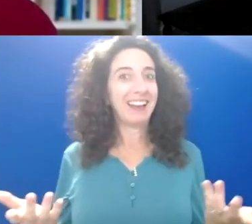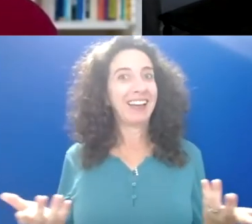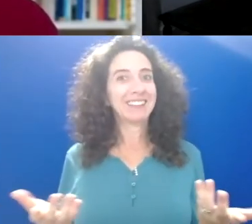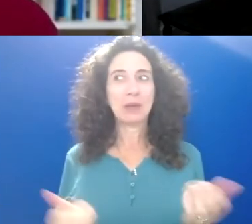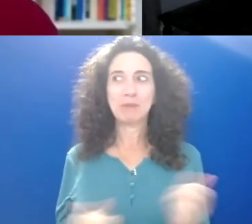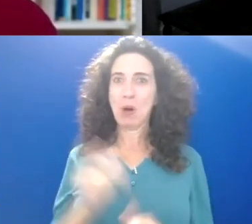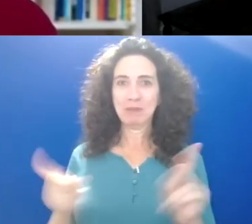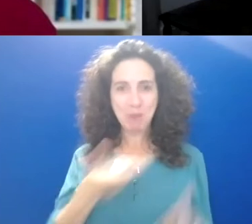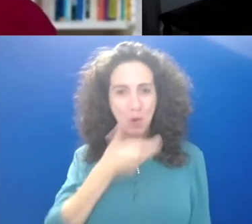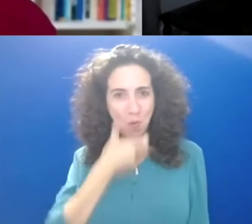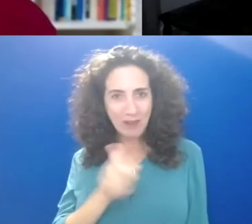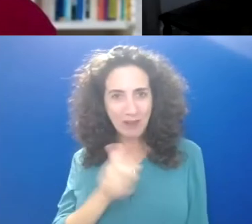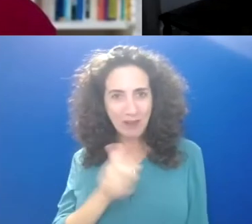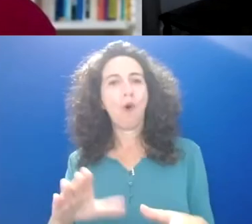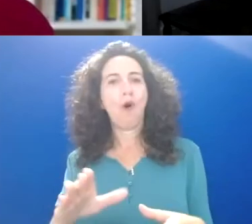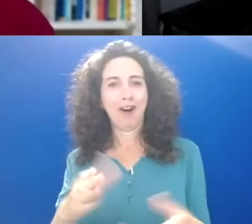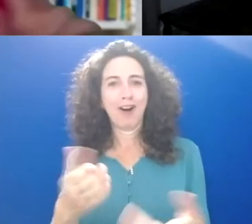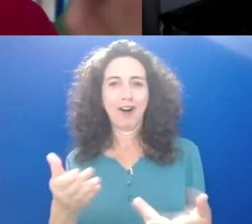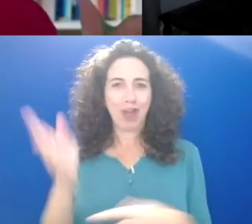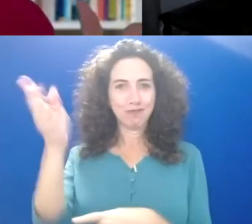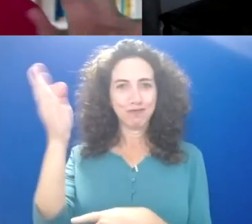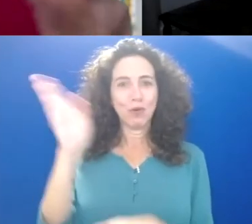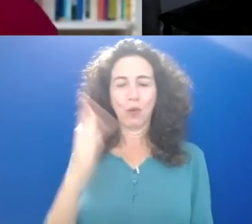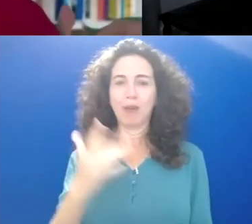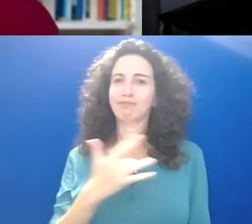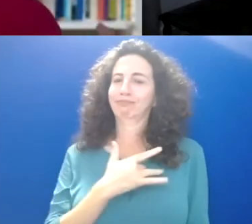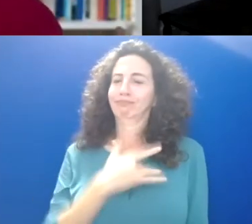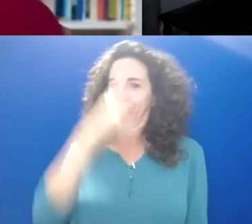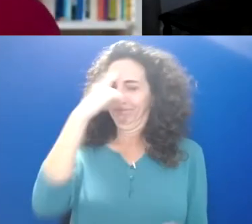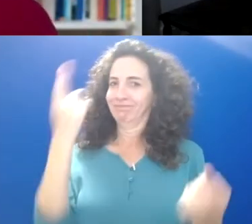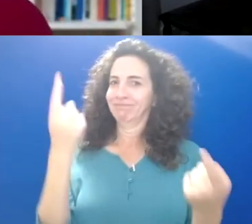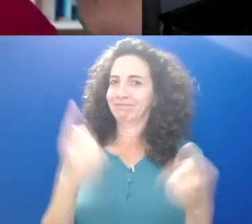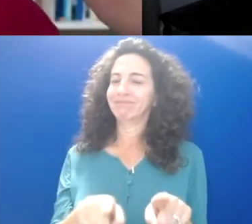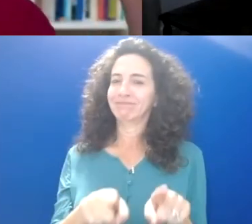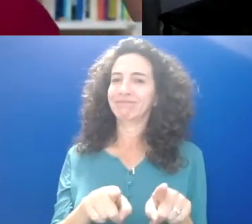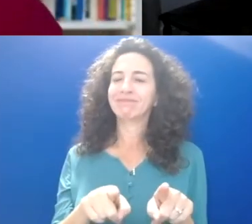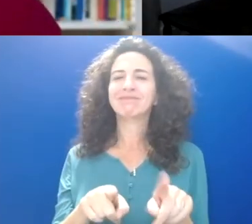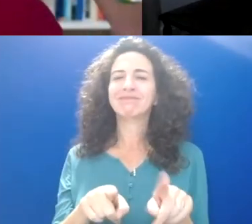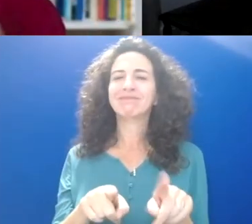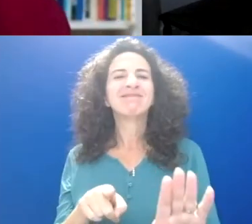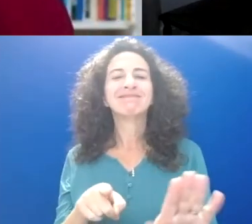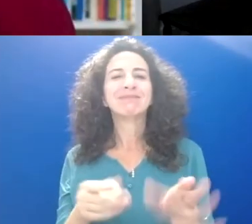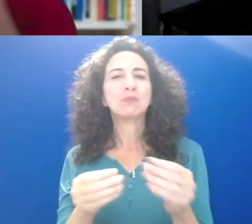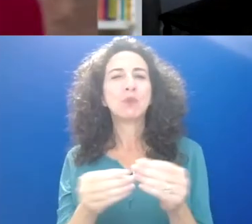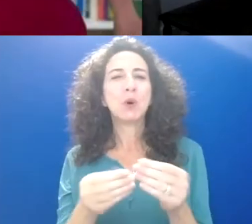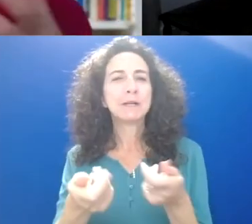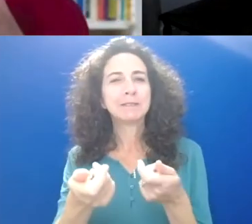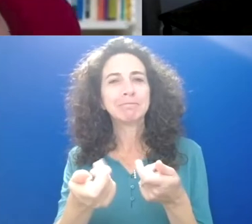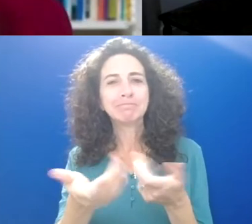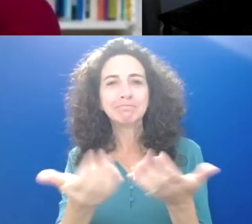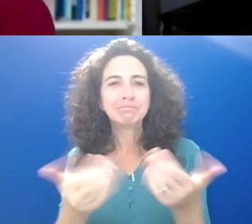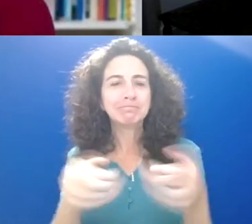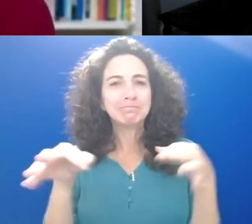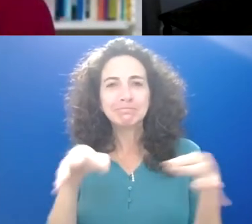and I want to get more into what you, you know, how you then approach